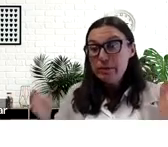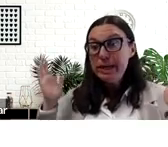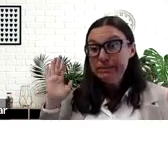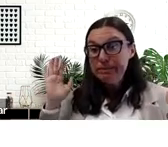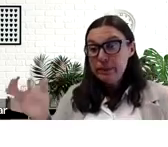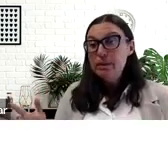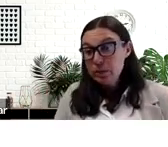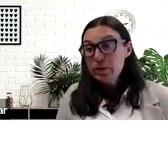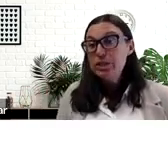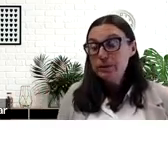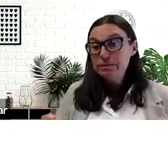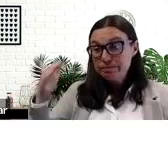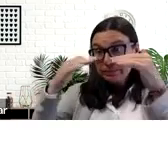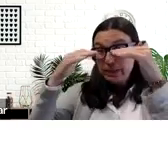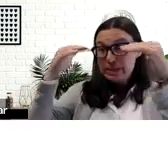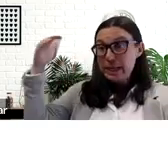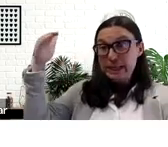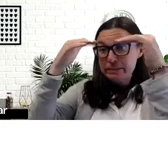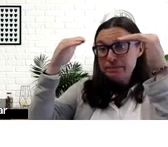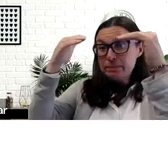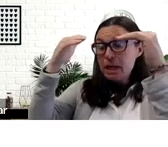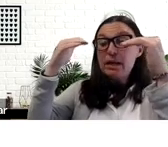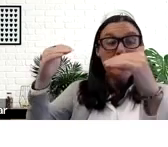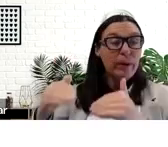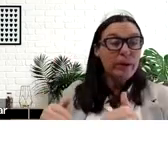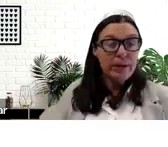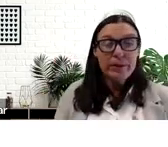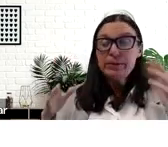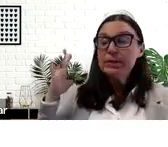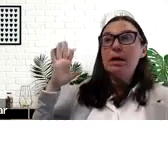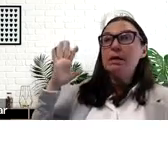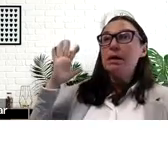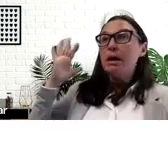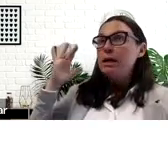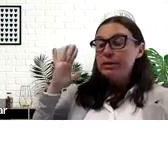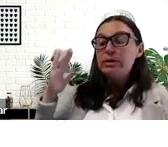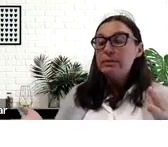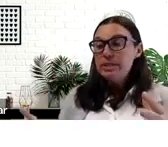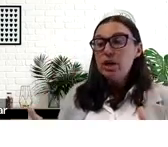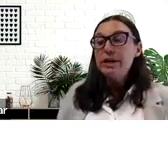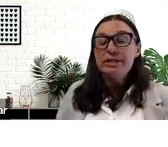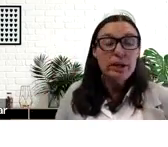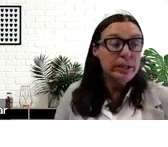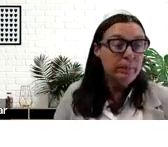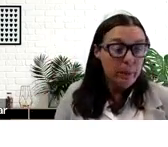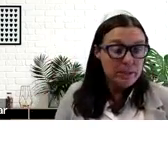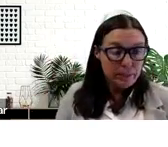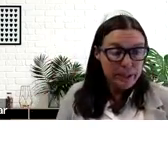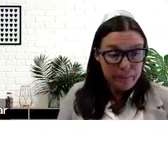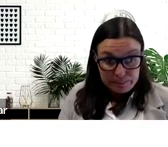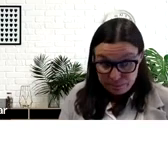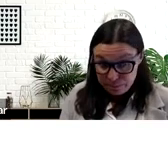1943, World War II. It was like another one of those incredibly jarring, startling